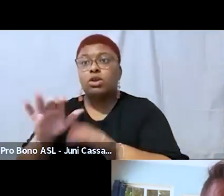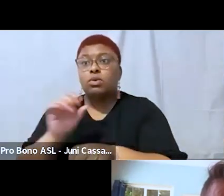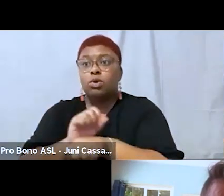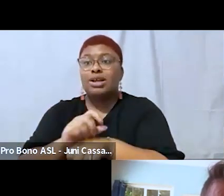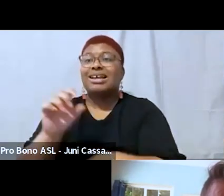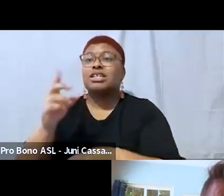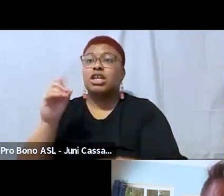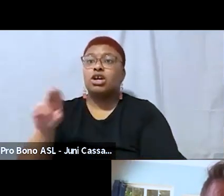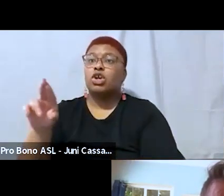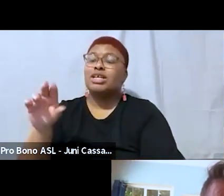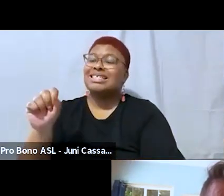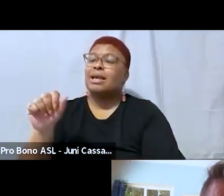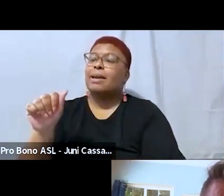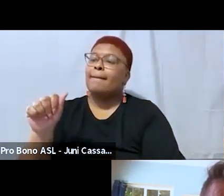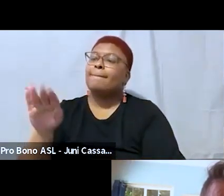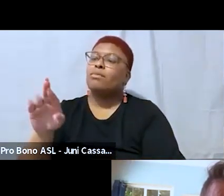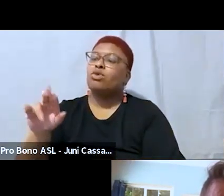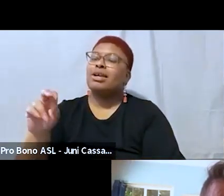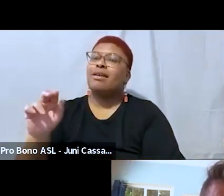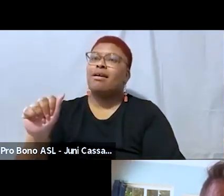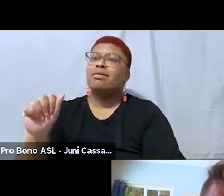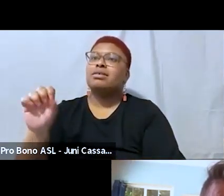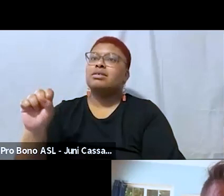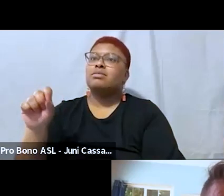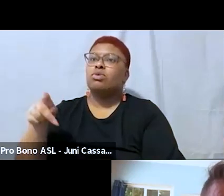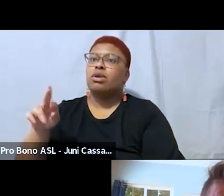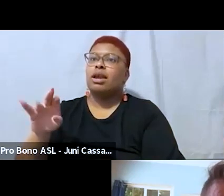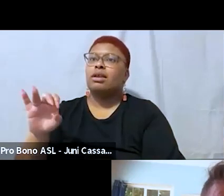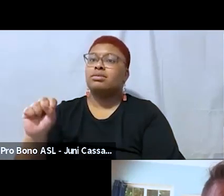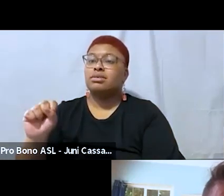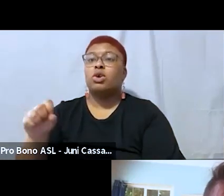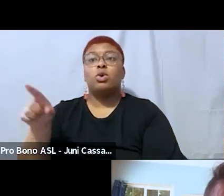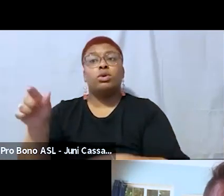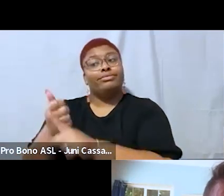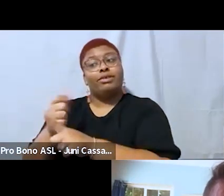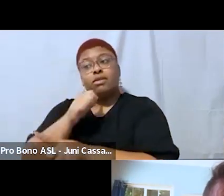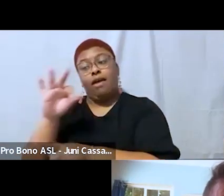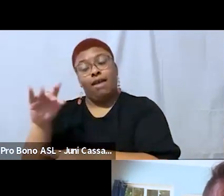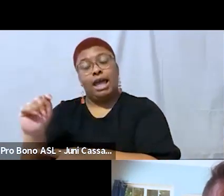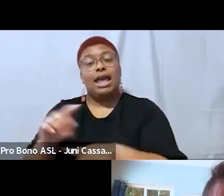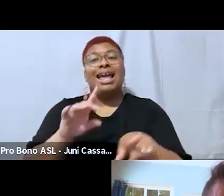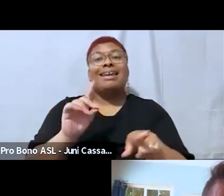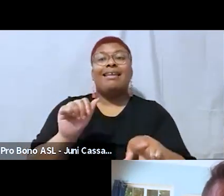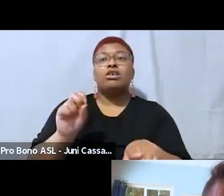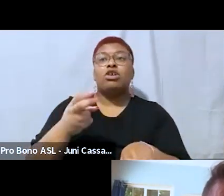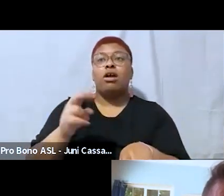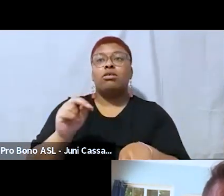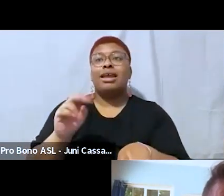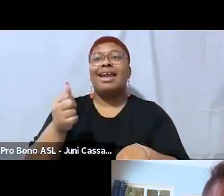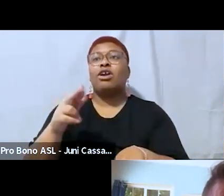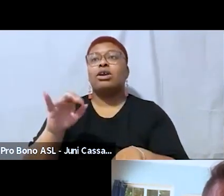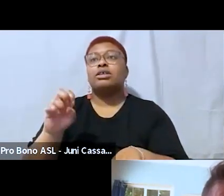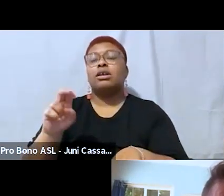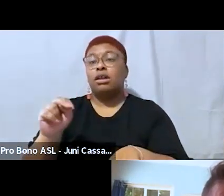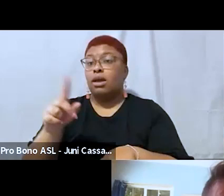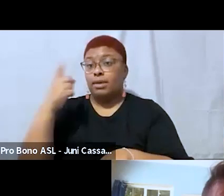right and of dashawn harrison um around looking at the intersections of anti